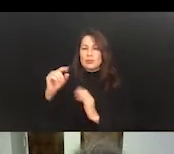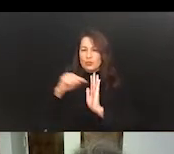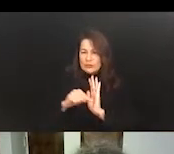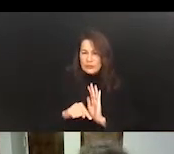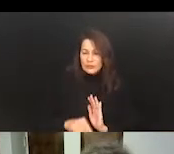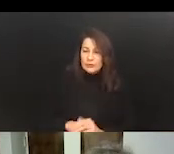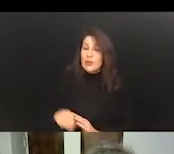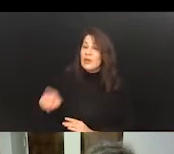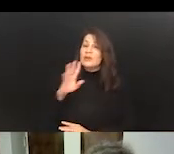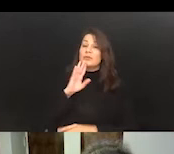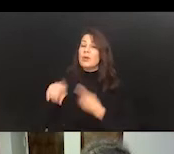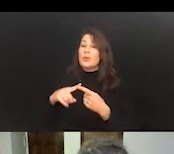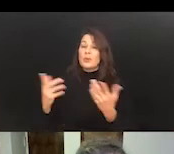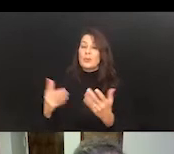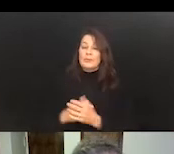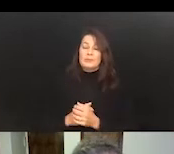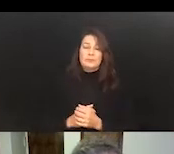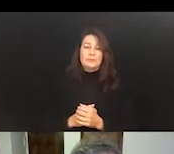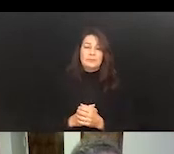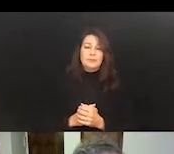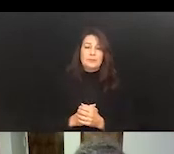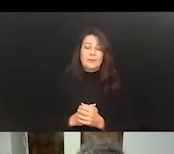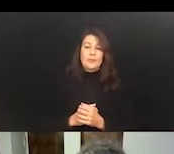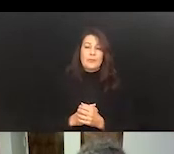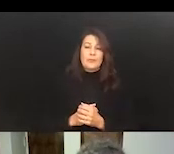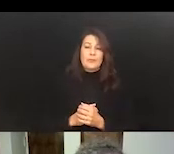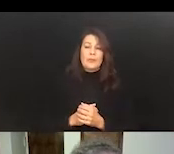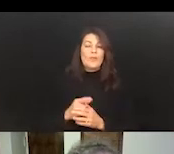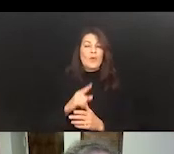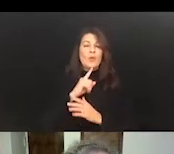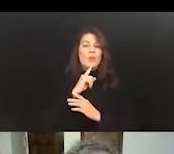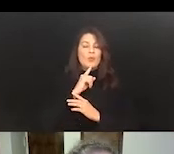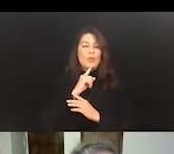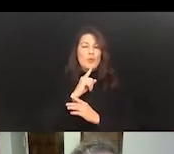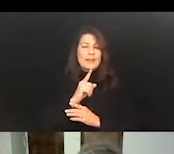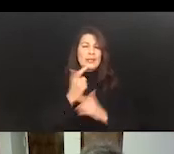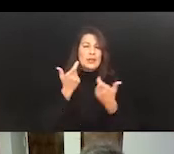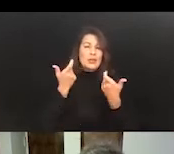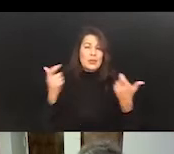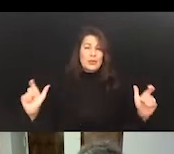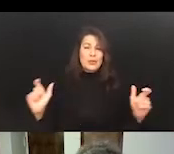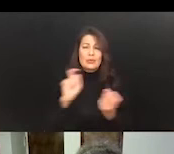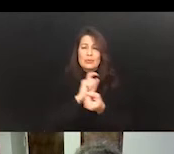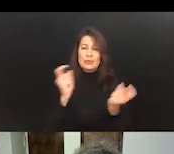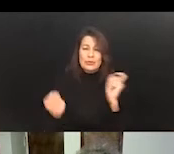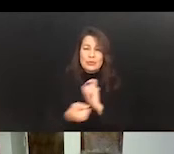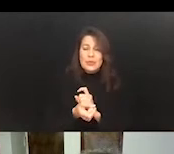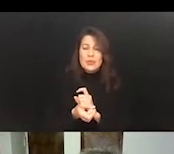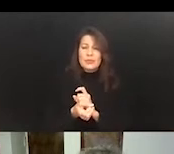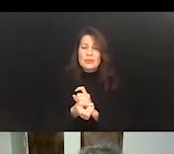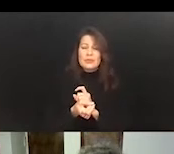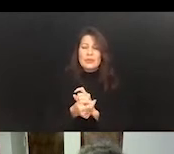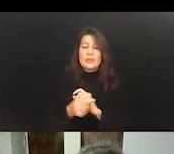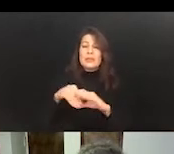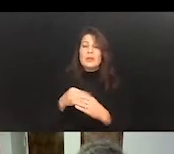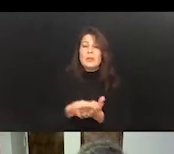talked about was that there is a true monumental change in the purchase,